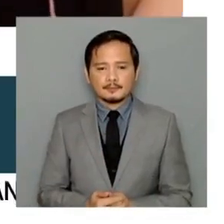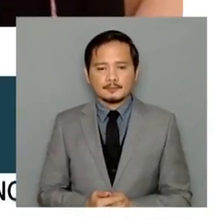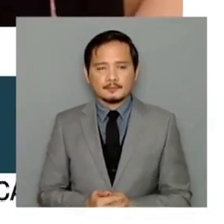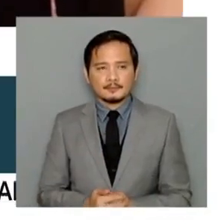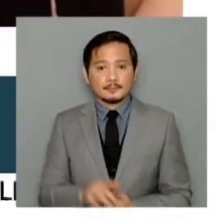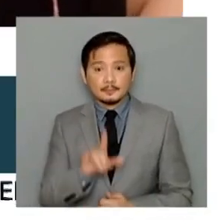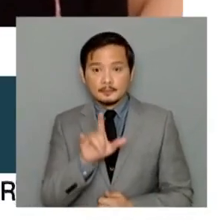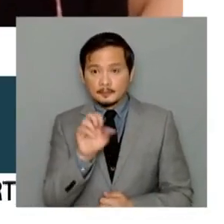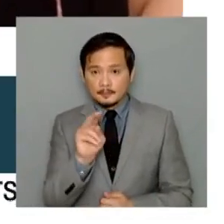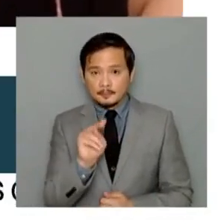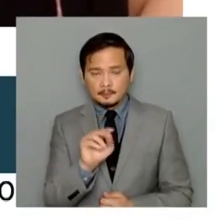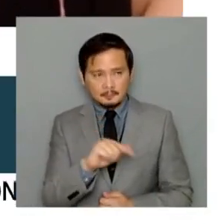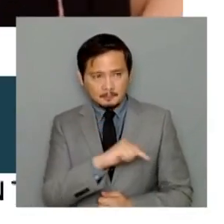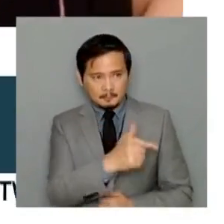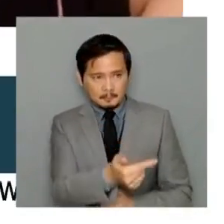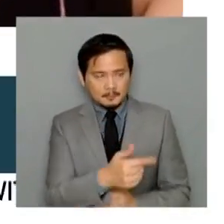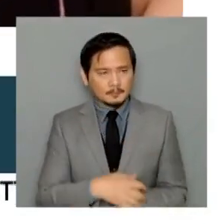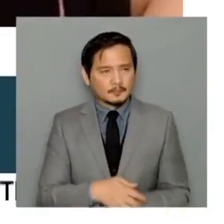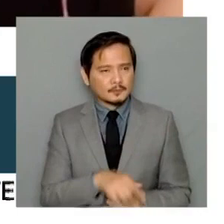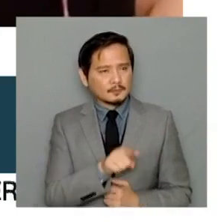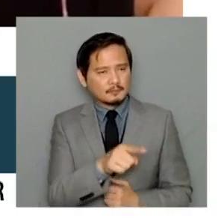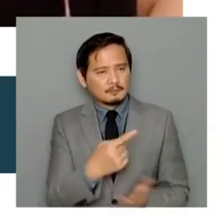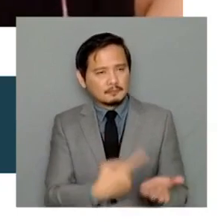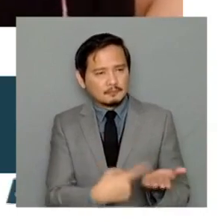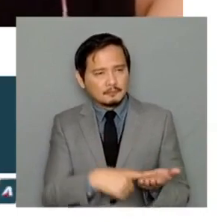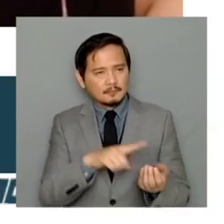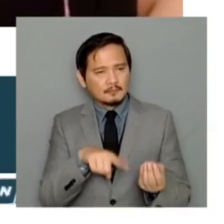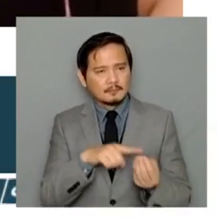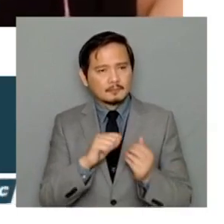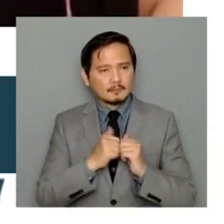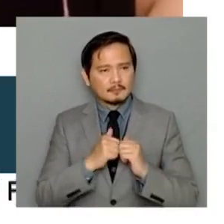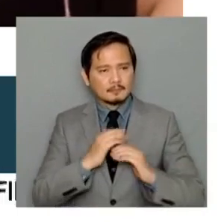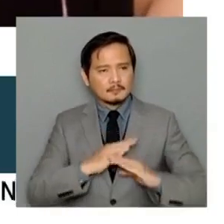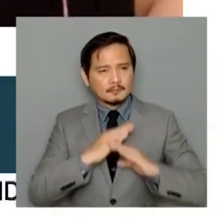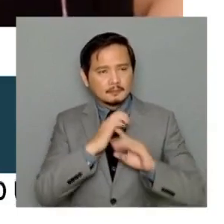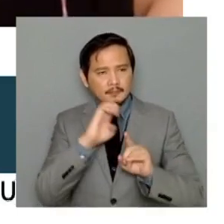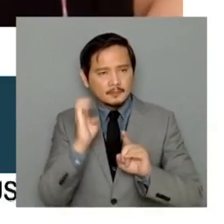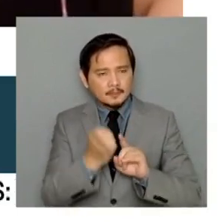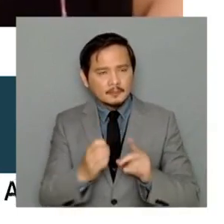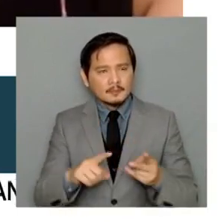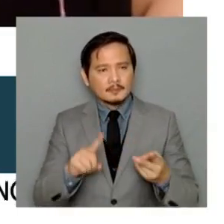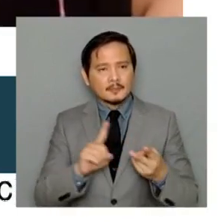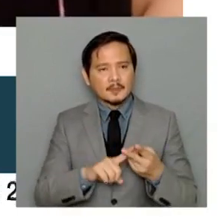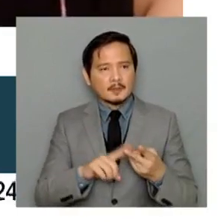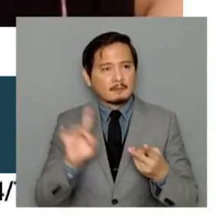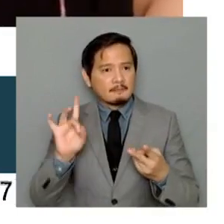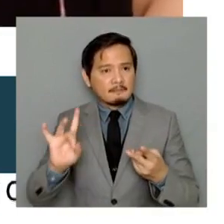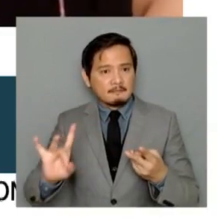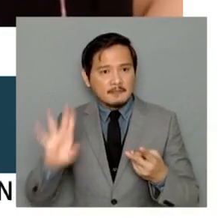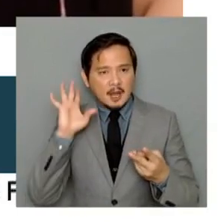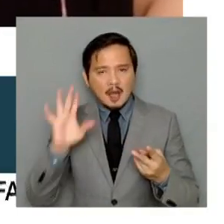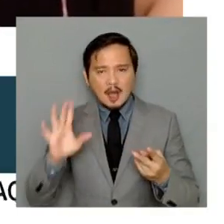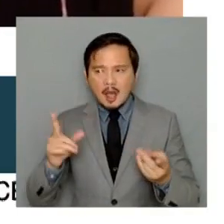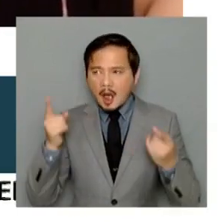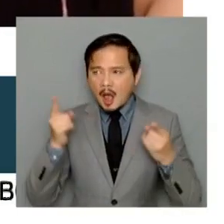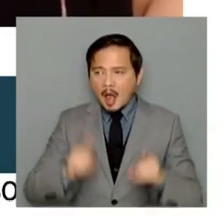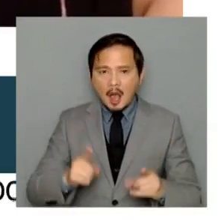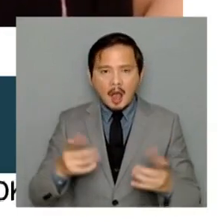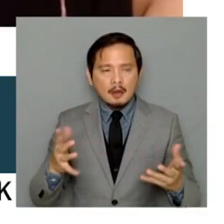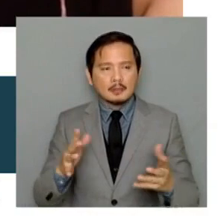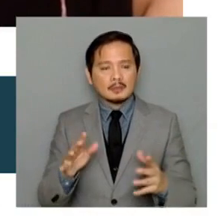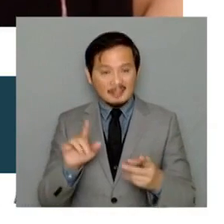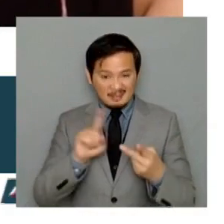defending, protecting the environment, violence to some people should be out of the equation.